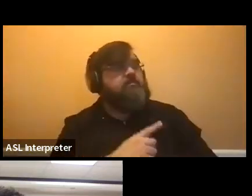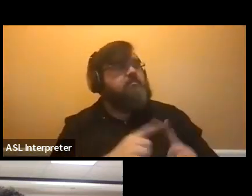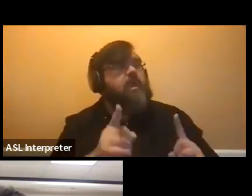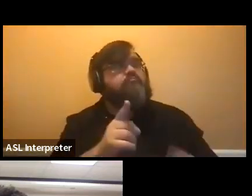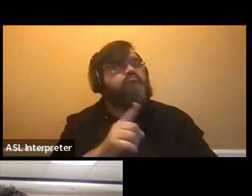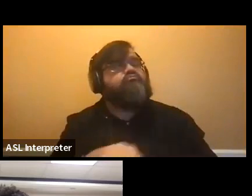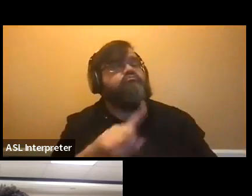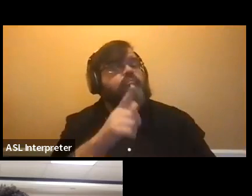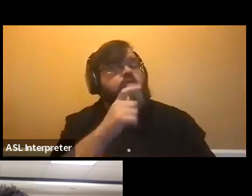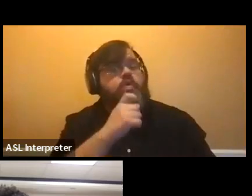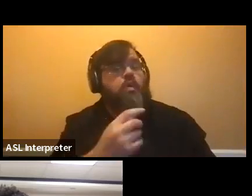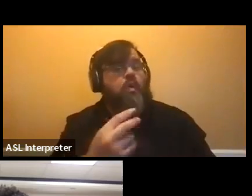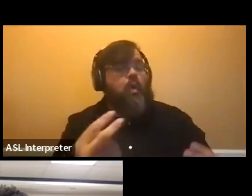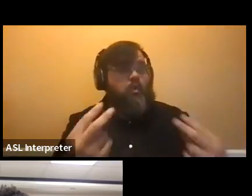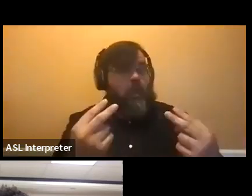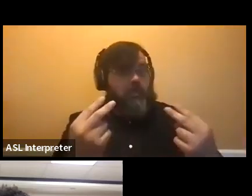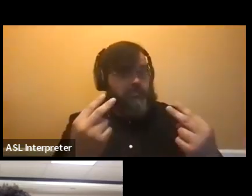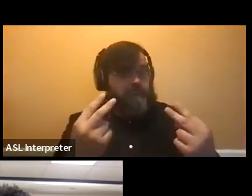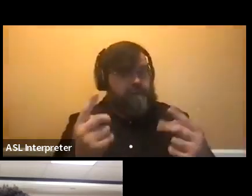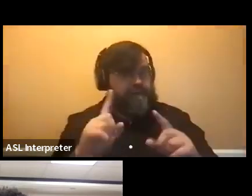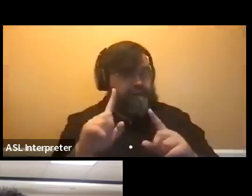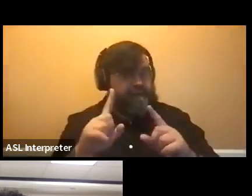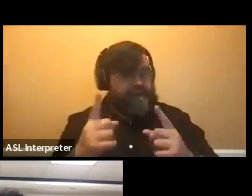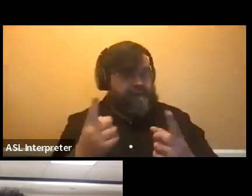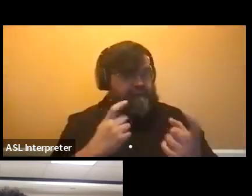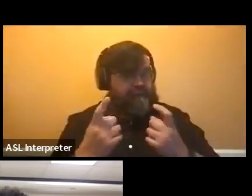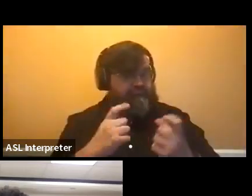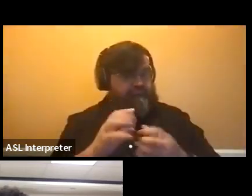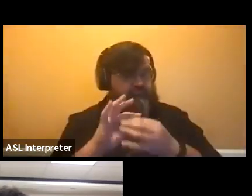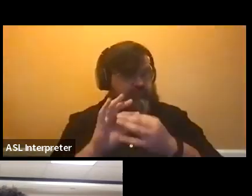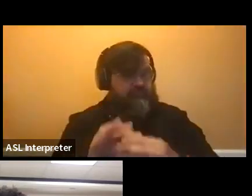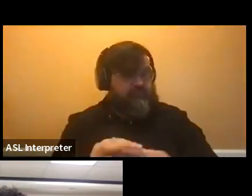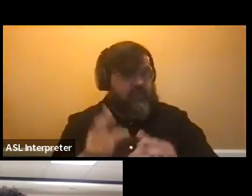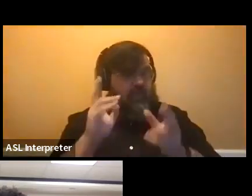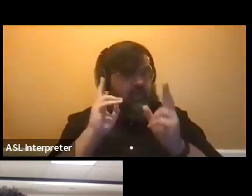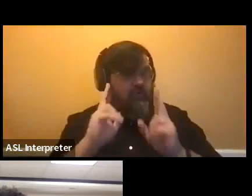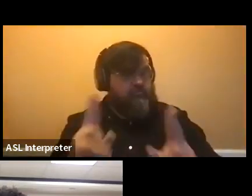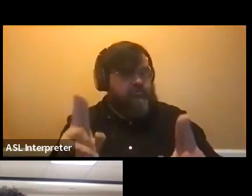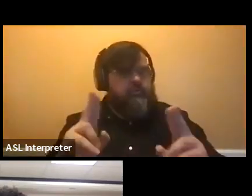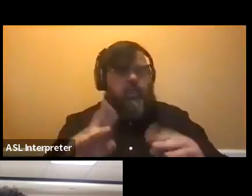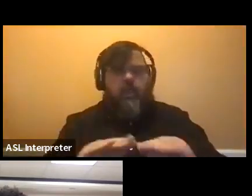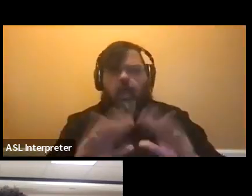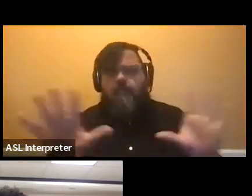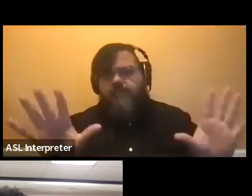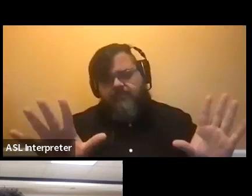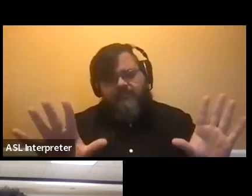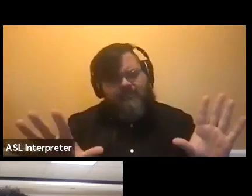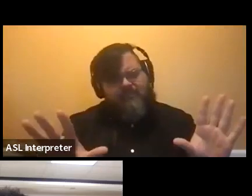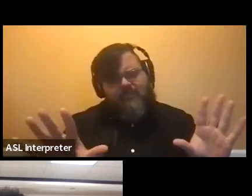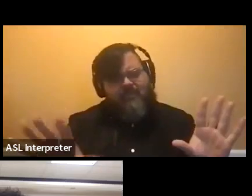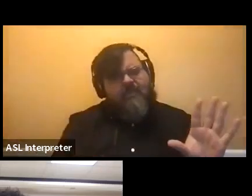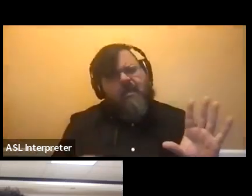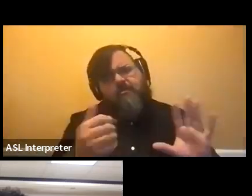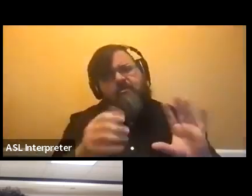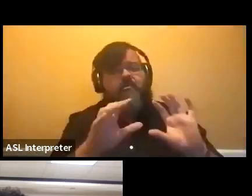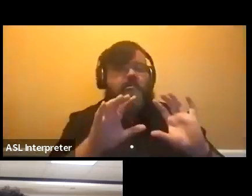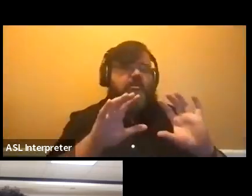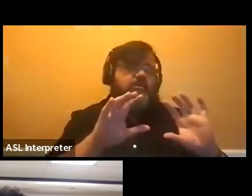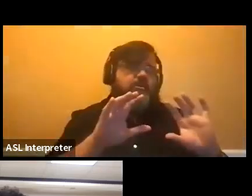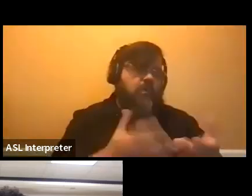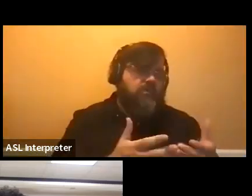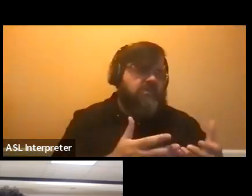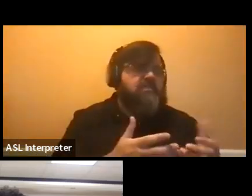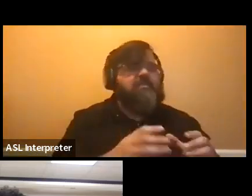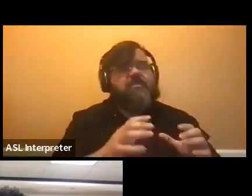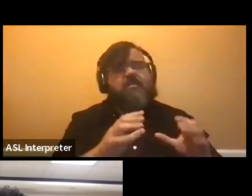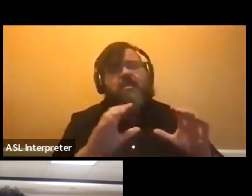watching has questions about anything related to honors, um, and obviously we can still answer questions about the courses or the class size or anything like that. Please